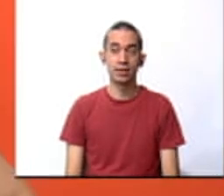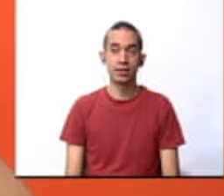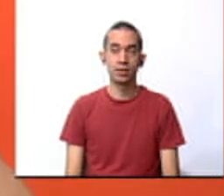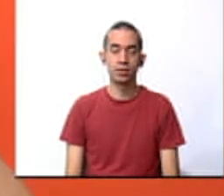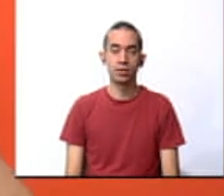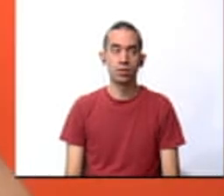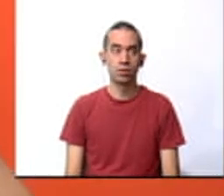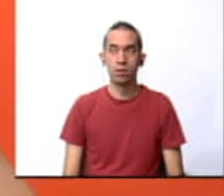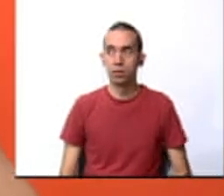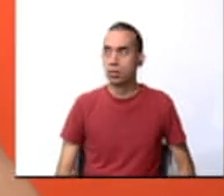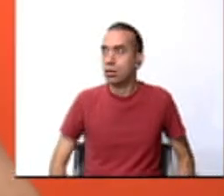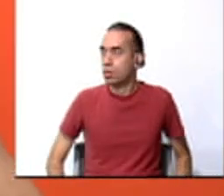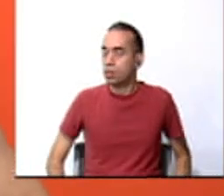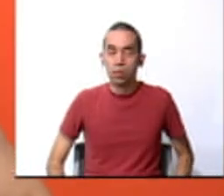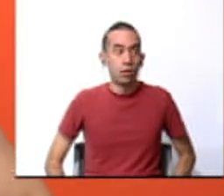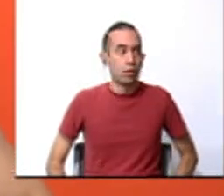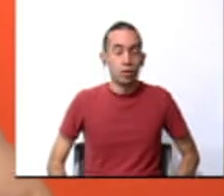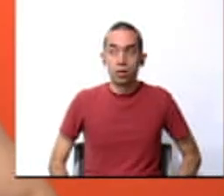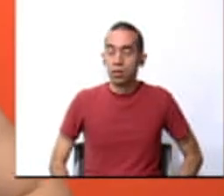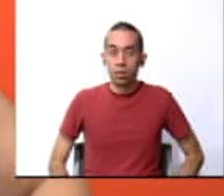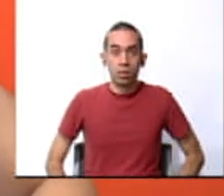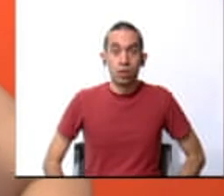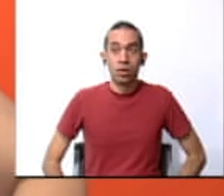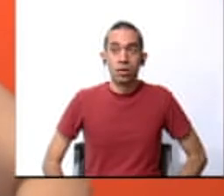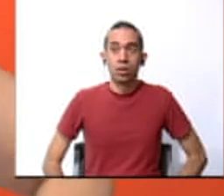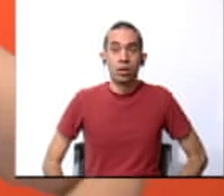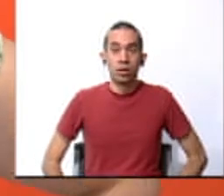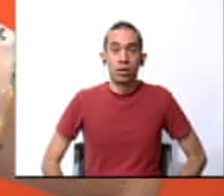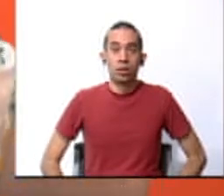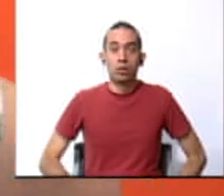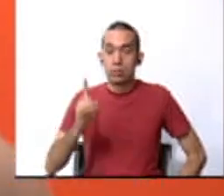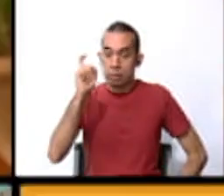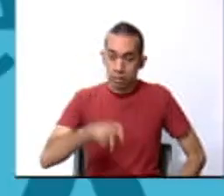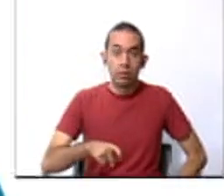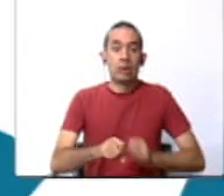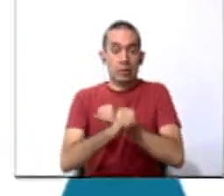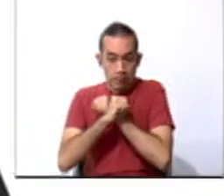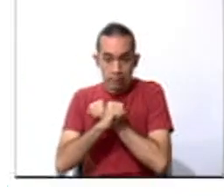Oh. Oh. Gotta be safe.